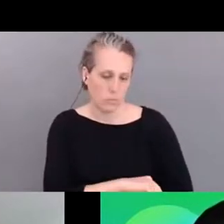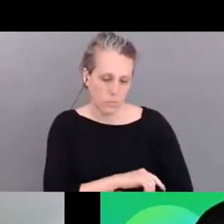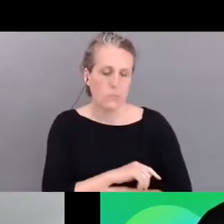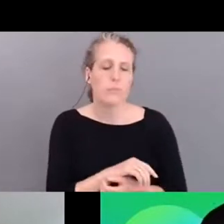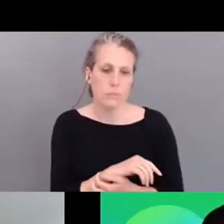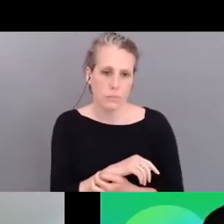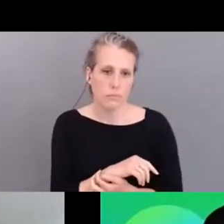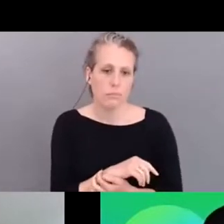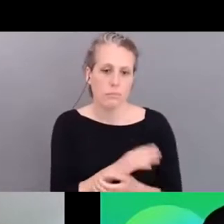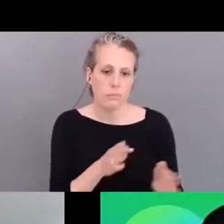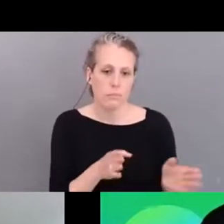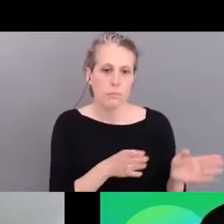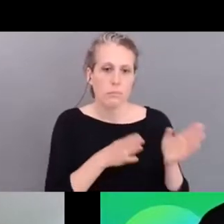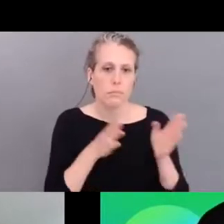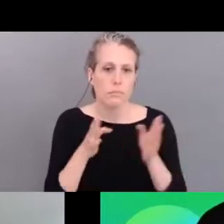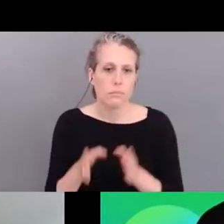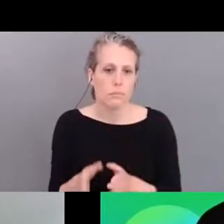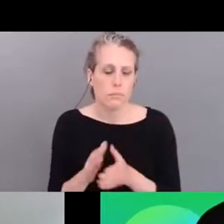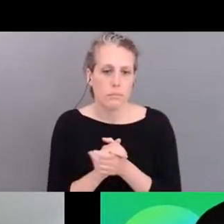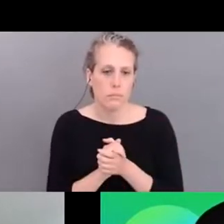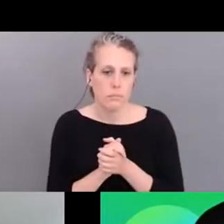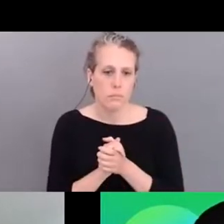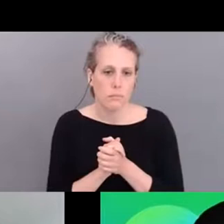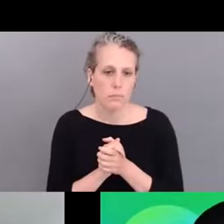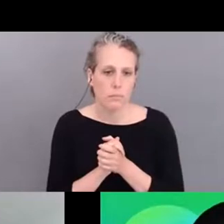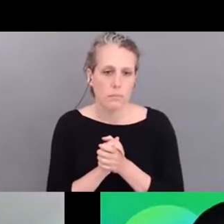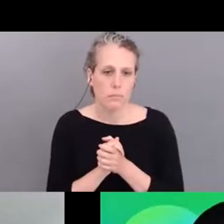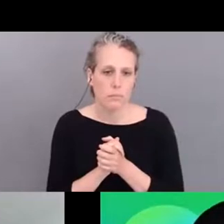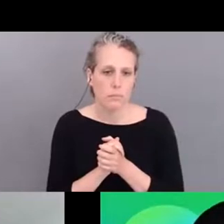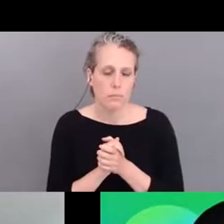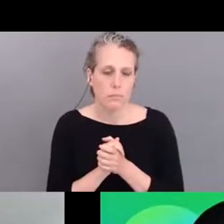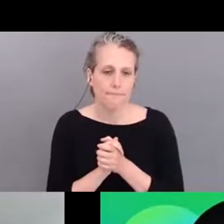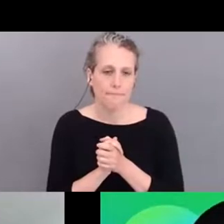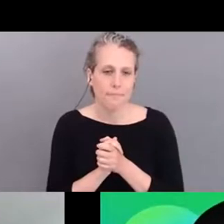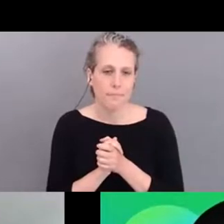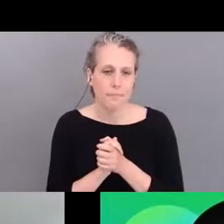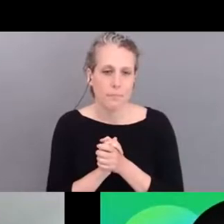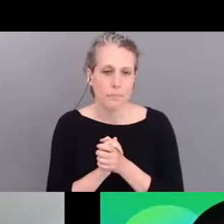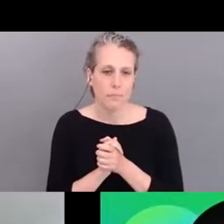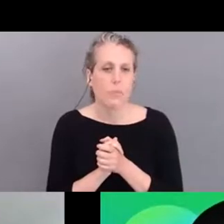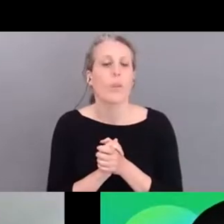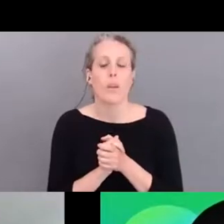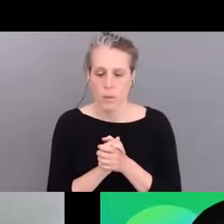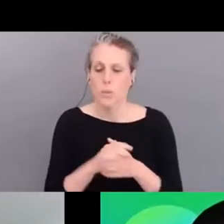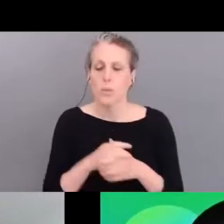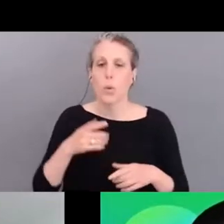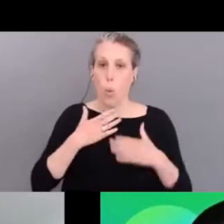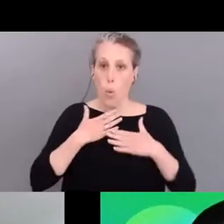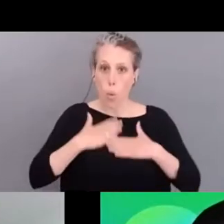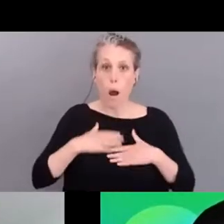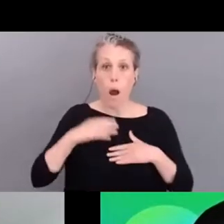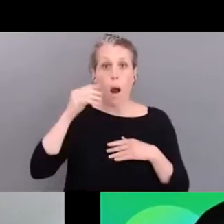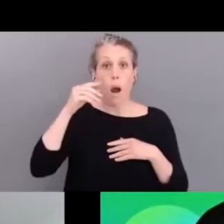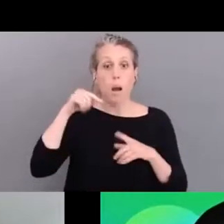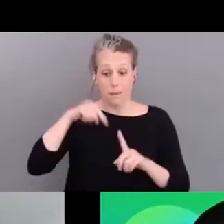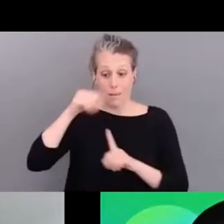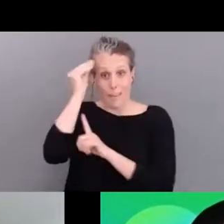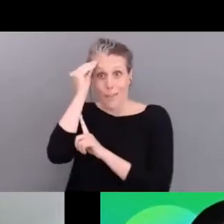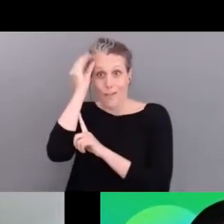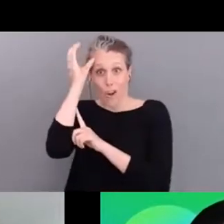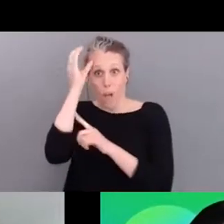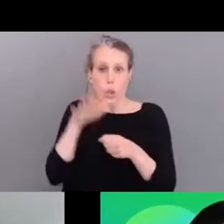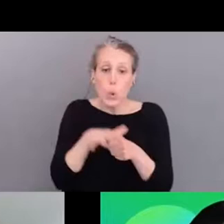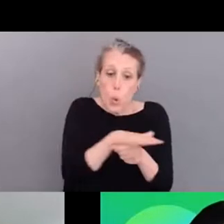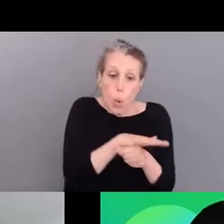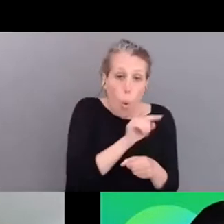and essentially actually played the name to uh increase uh both the knowledge that we have at local levels and also uh